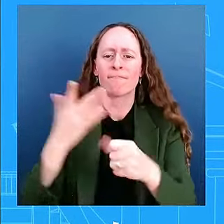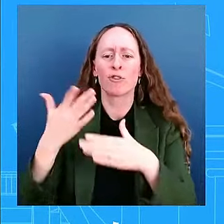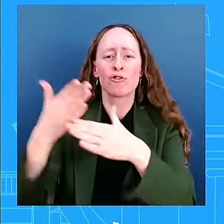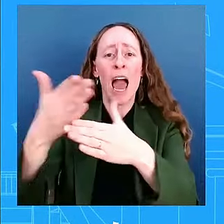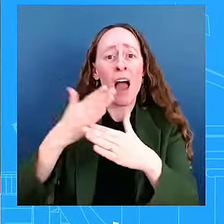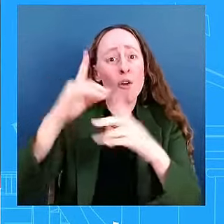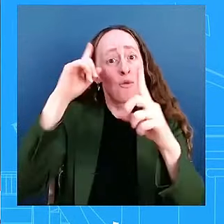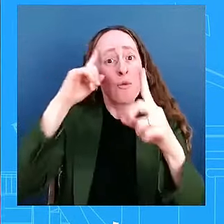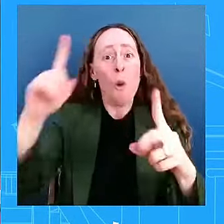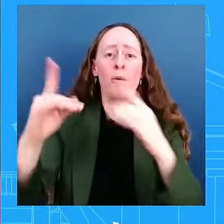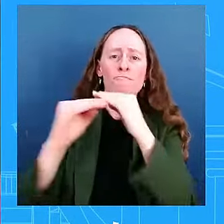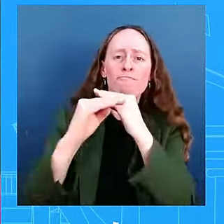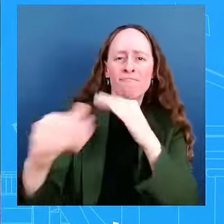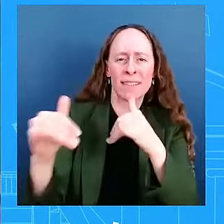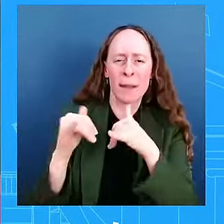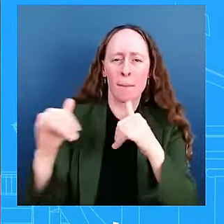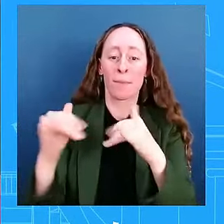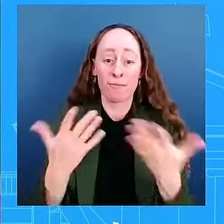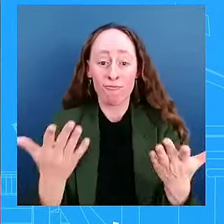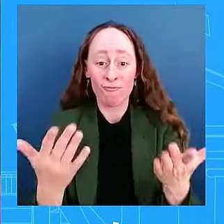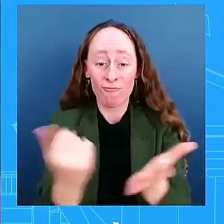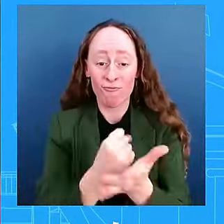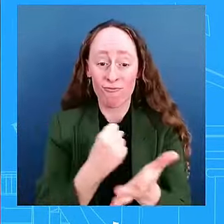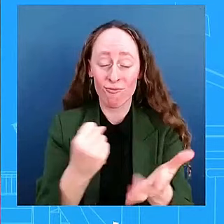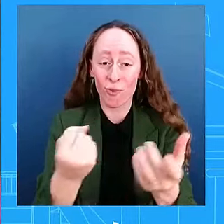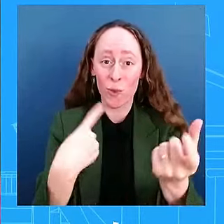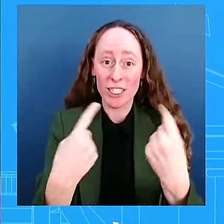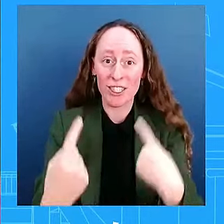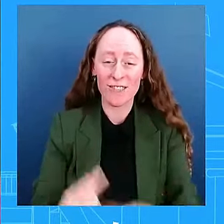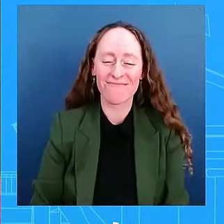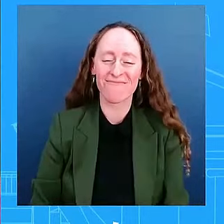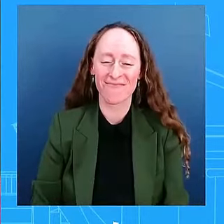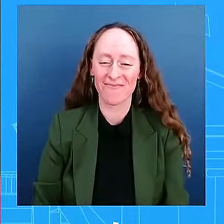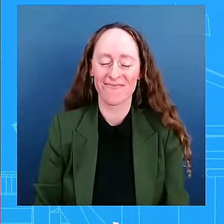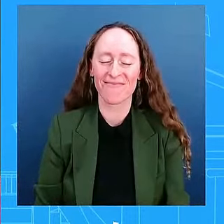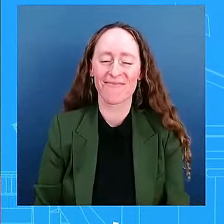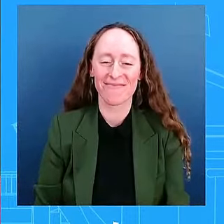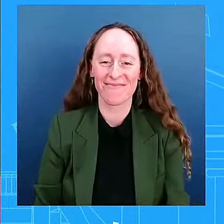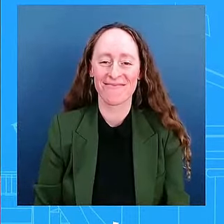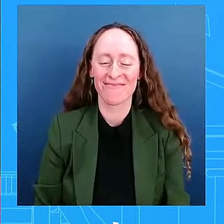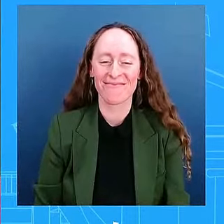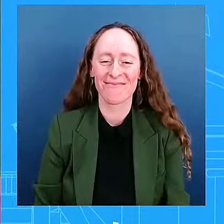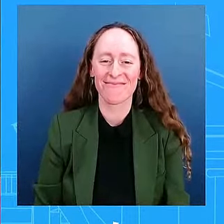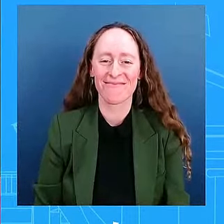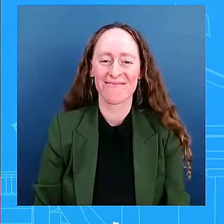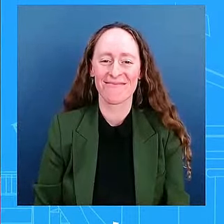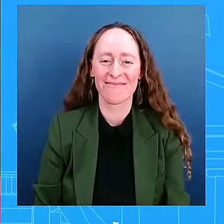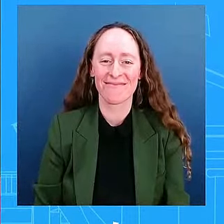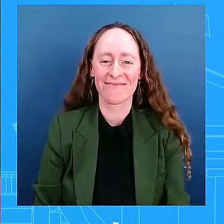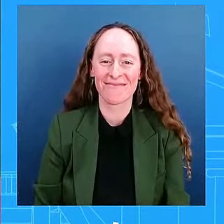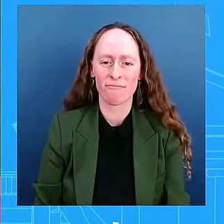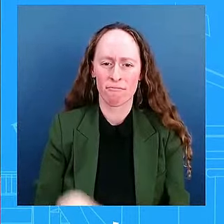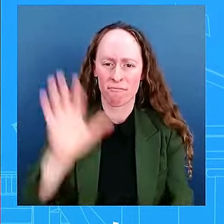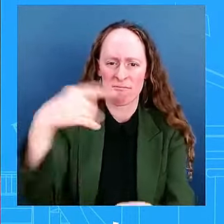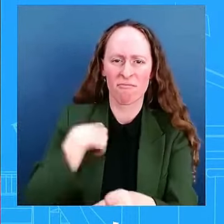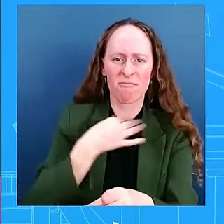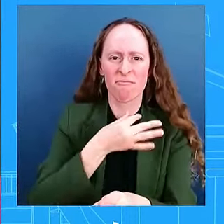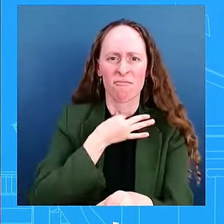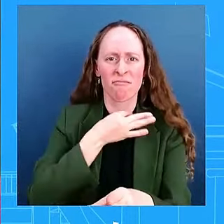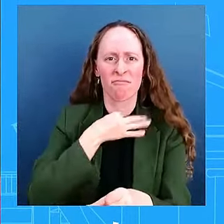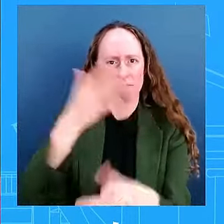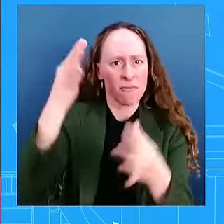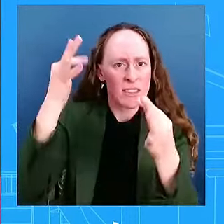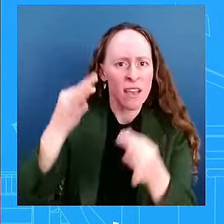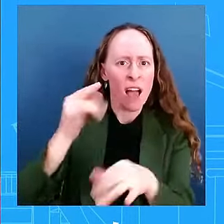Yeah, on the Germany trip tomorrow, when will he be coming back? And I'm presuming the conversation with